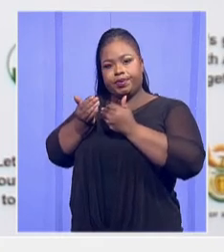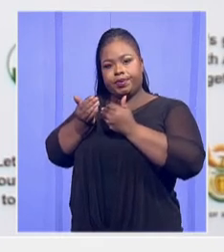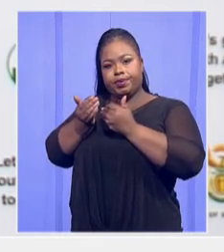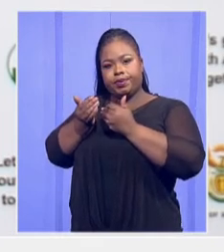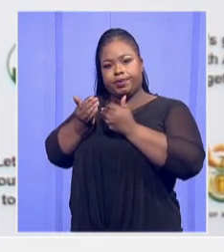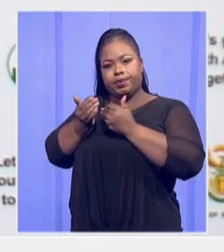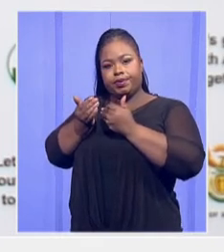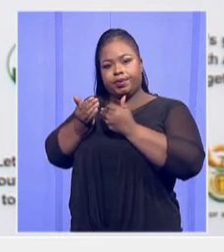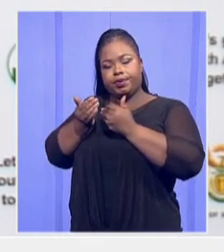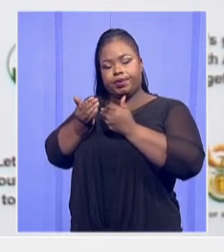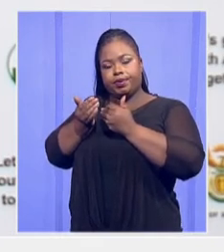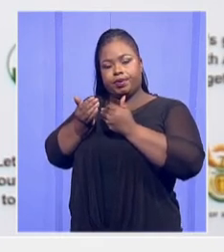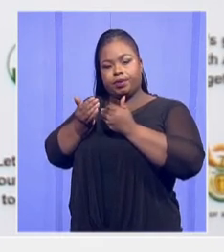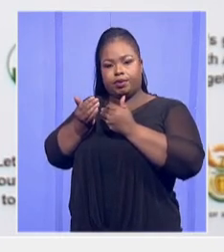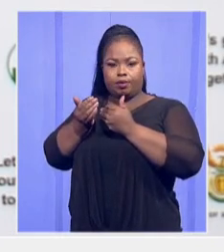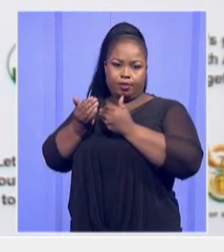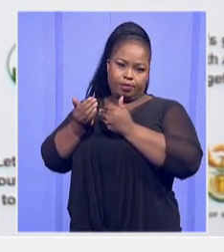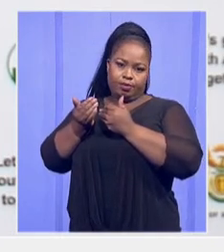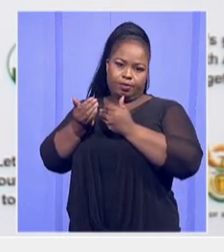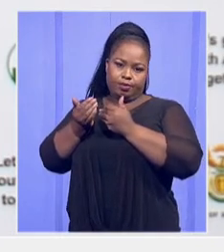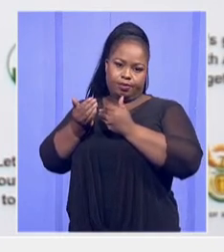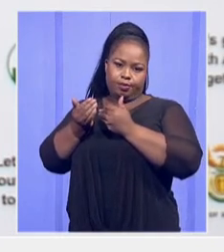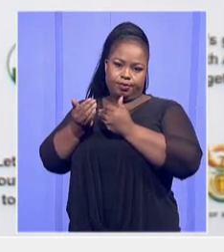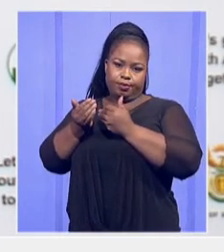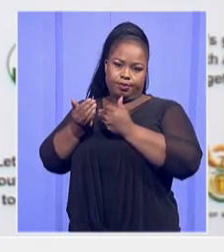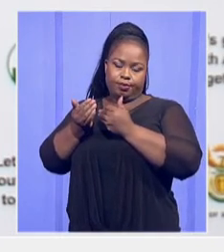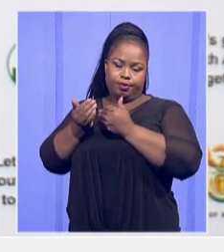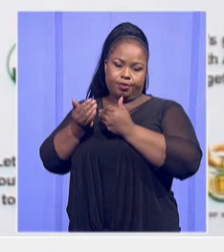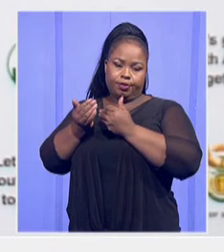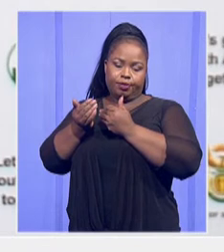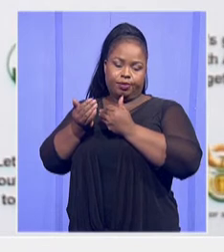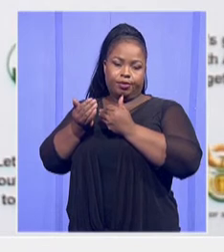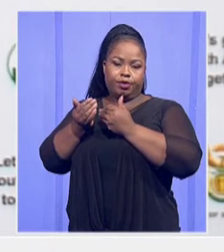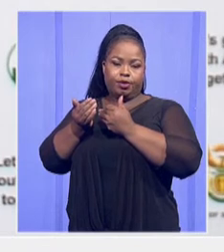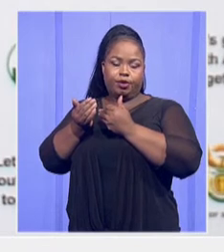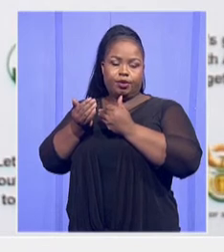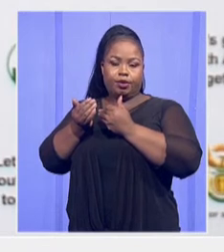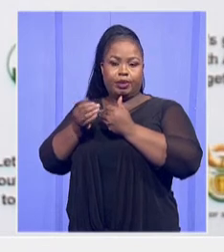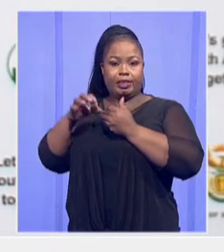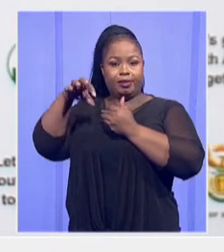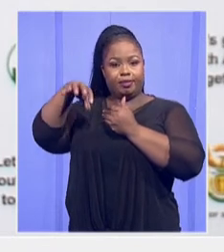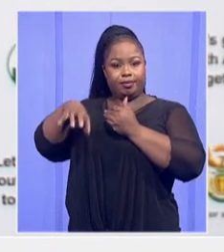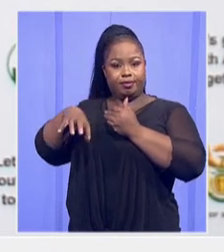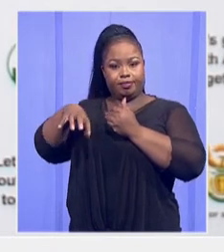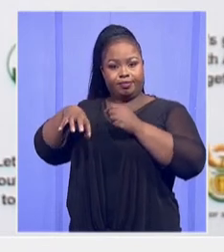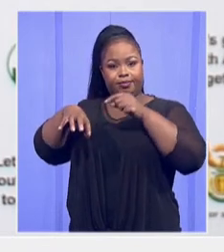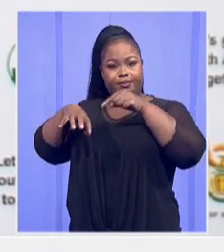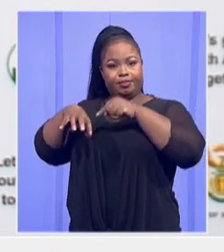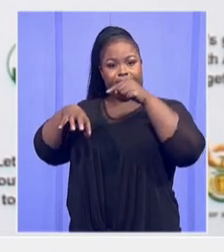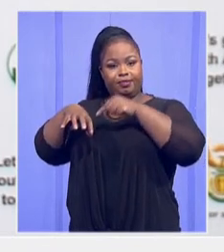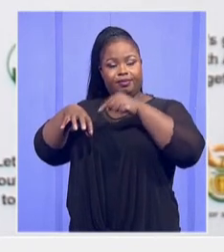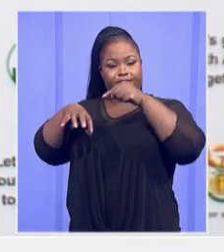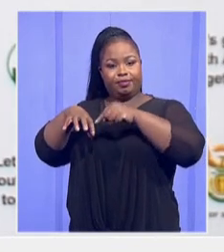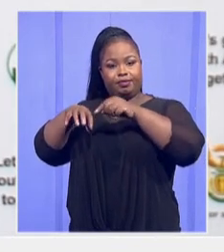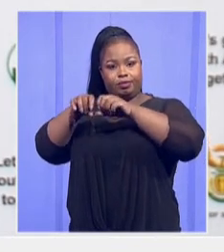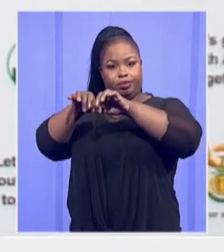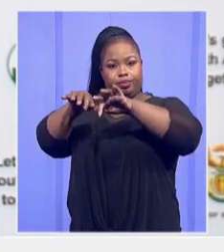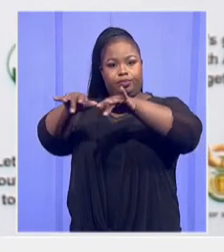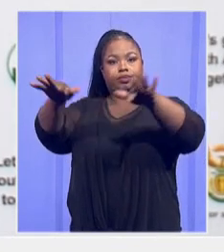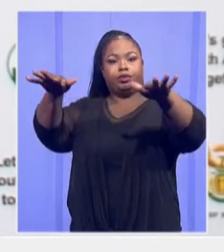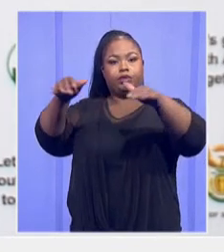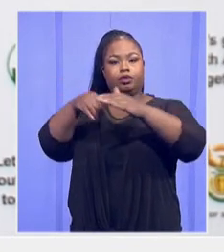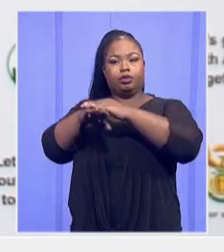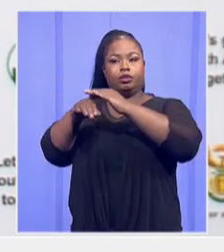where the rollout, the broad rollout has been